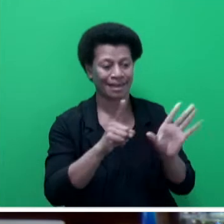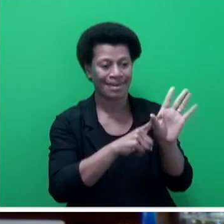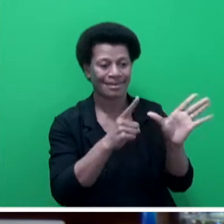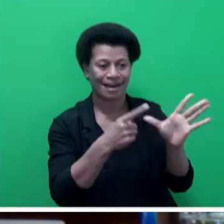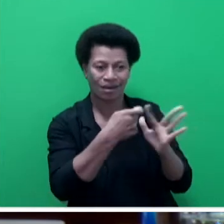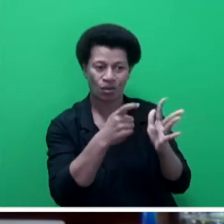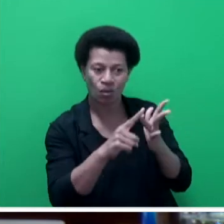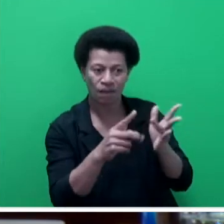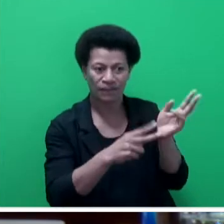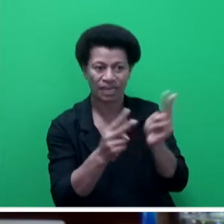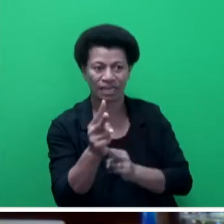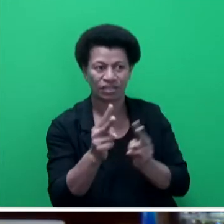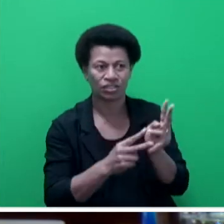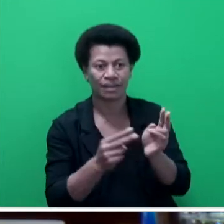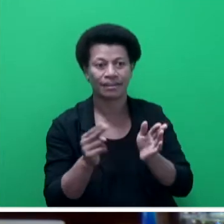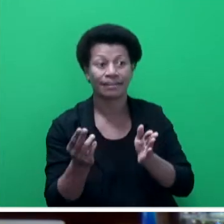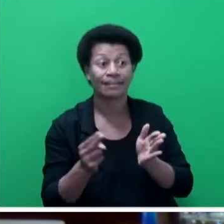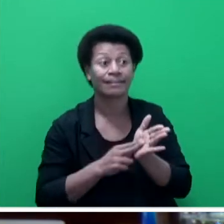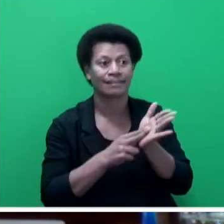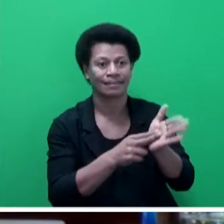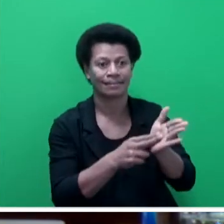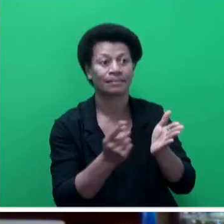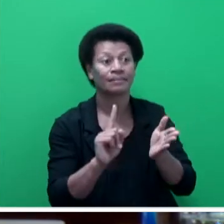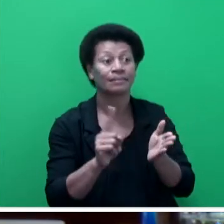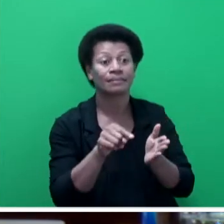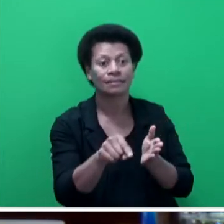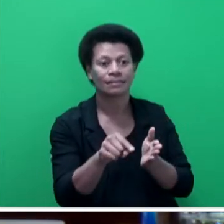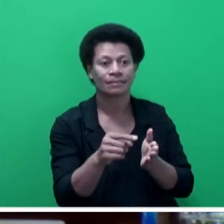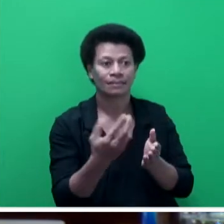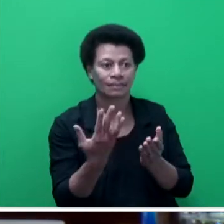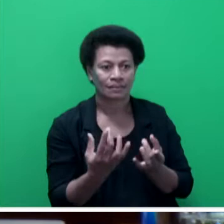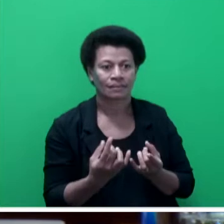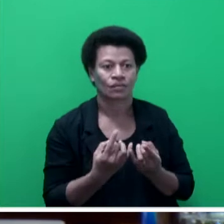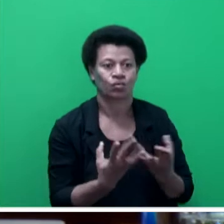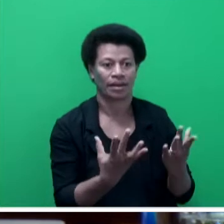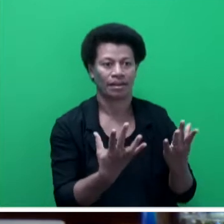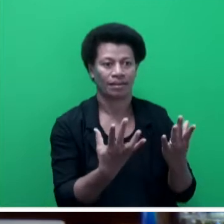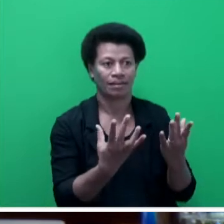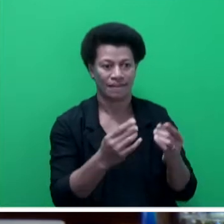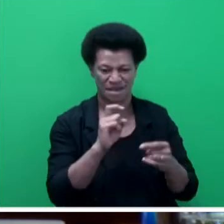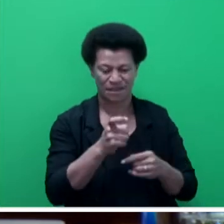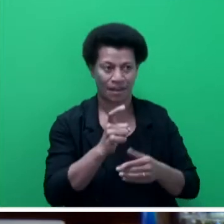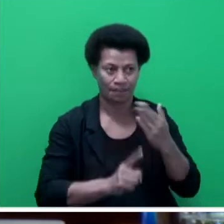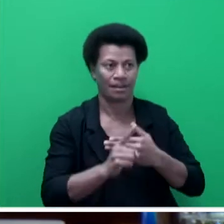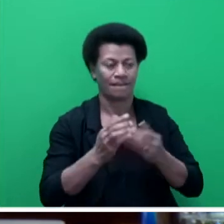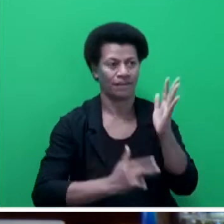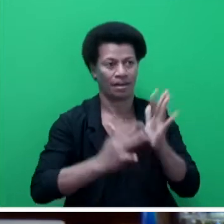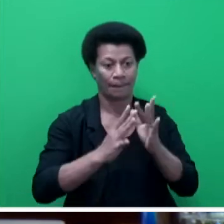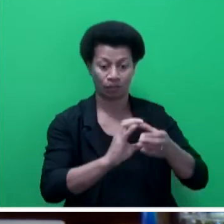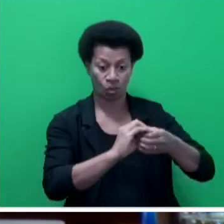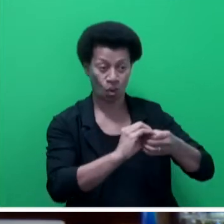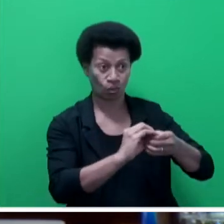create awareness and a state of preparedness when it comes structural fires. As owners of properties,